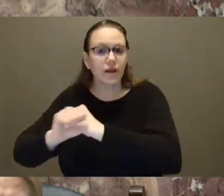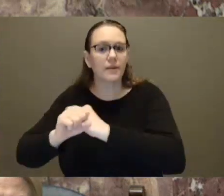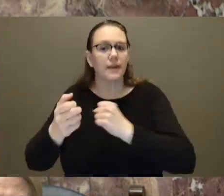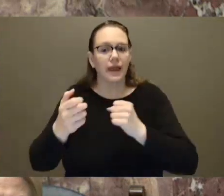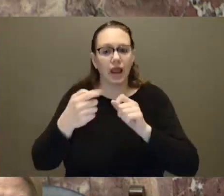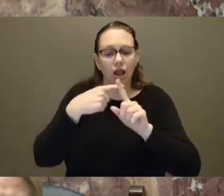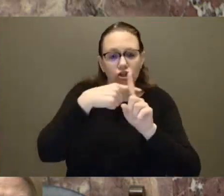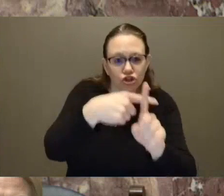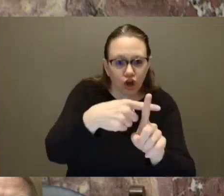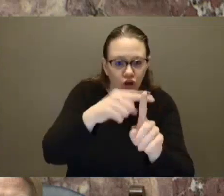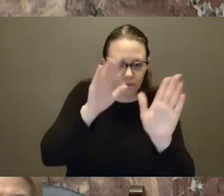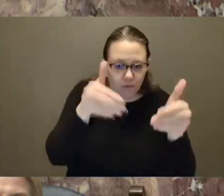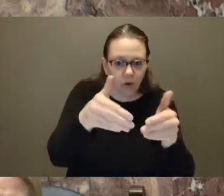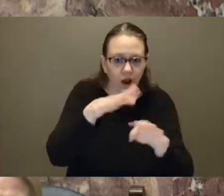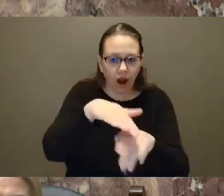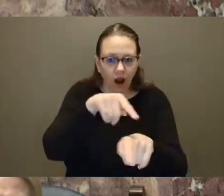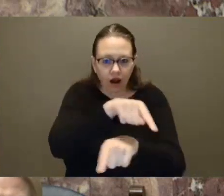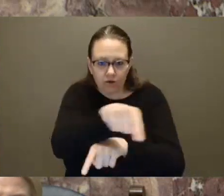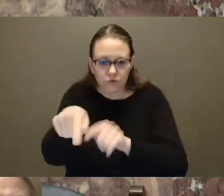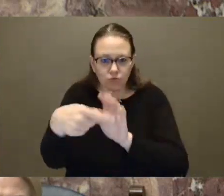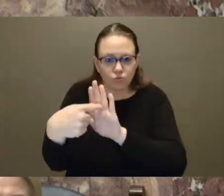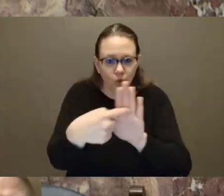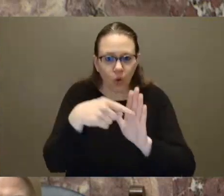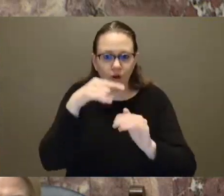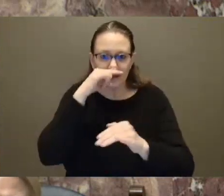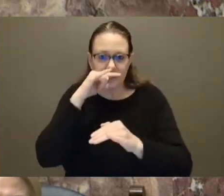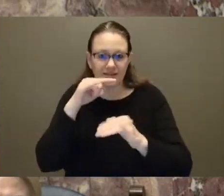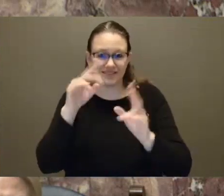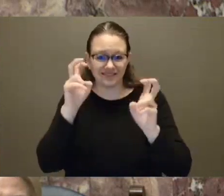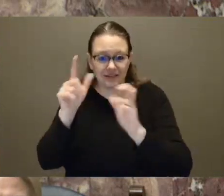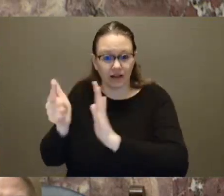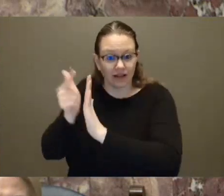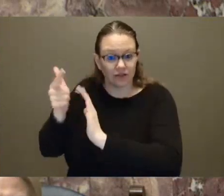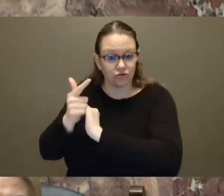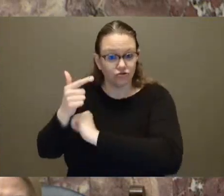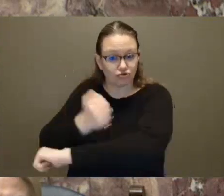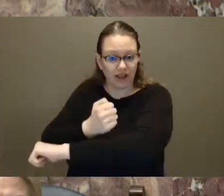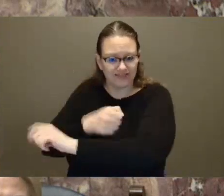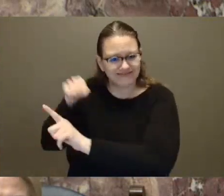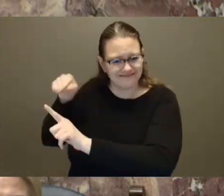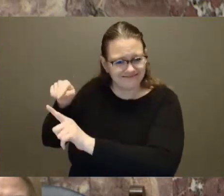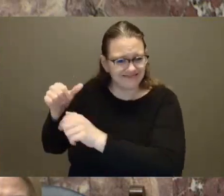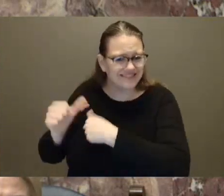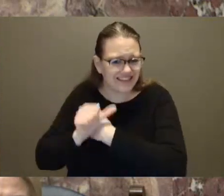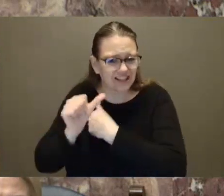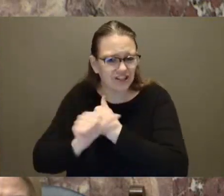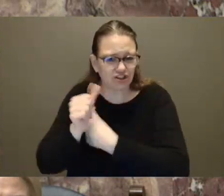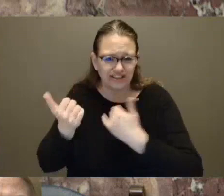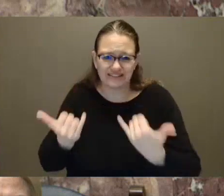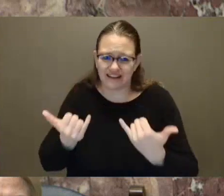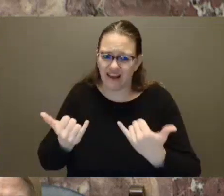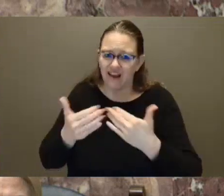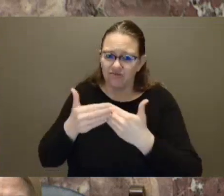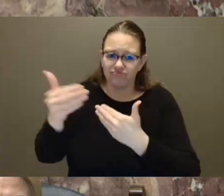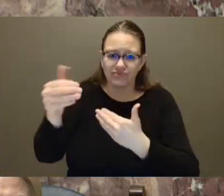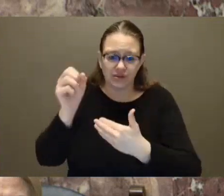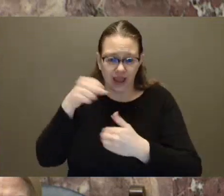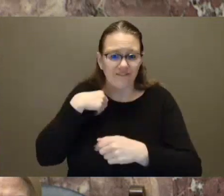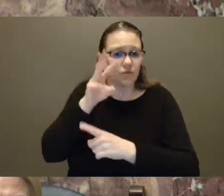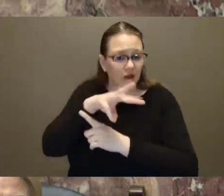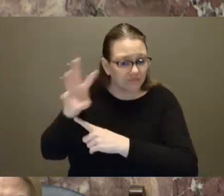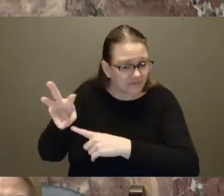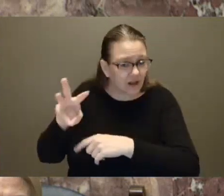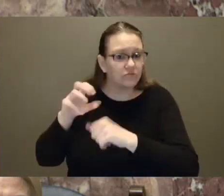of the illicit drug supply right now. That's why we have helpstartshere.bc.ca. And I would implore anyone who needs help